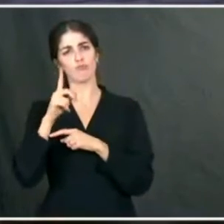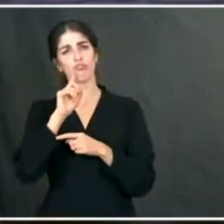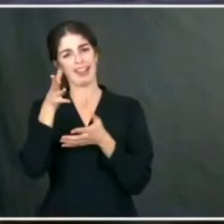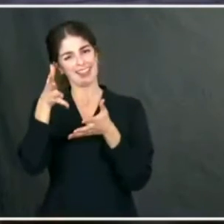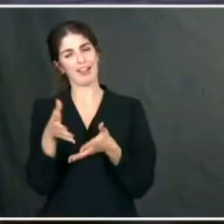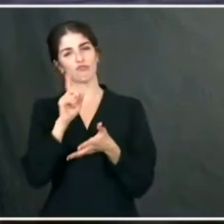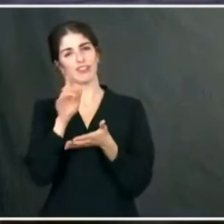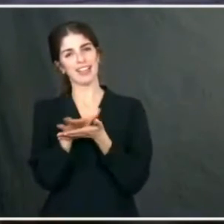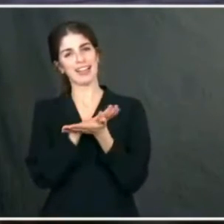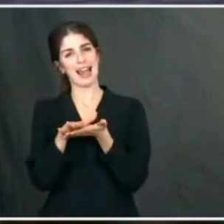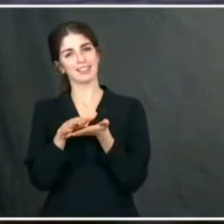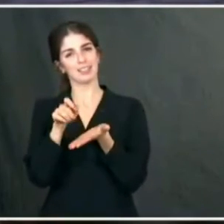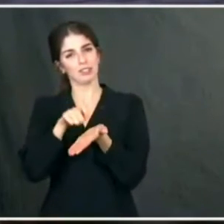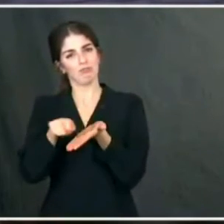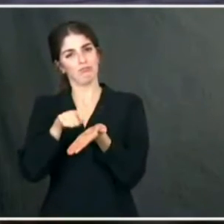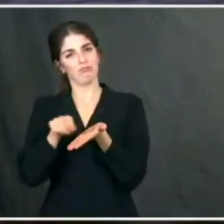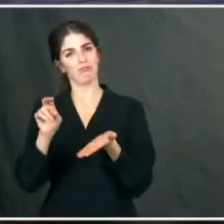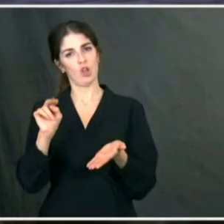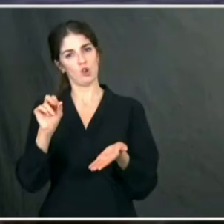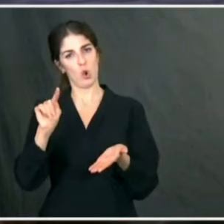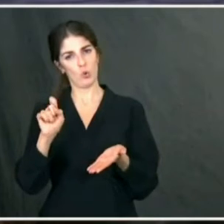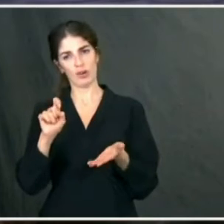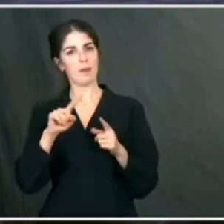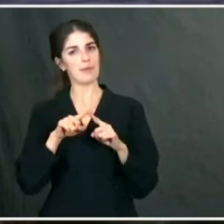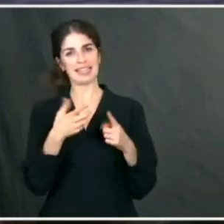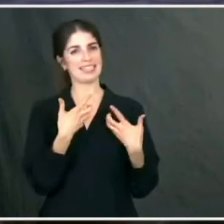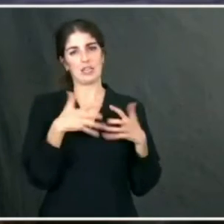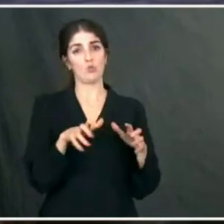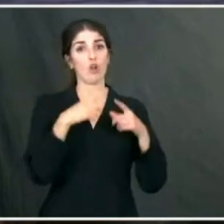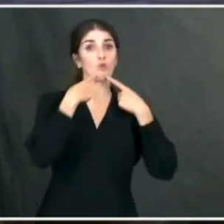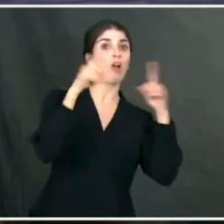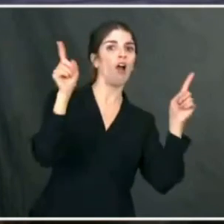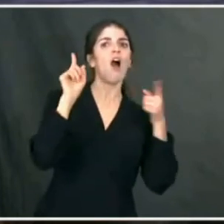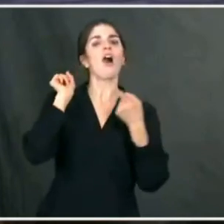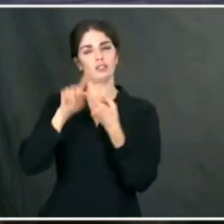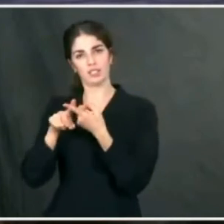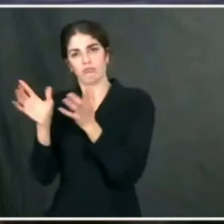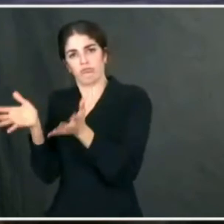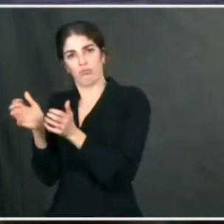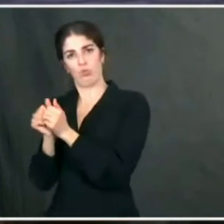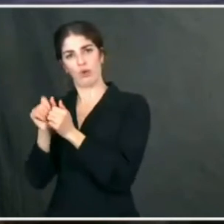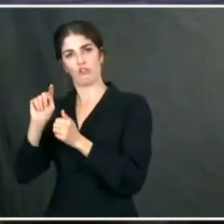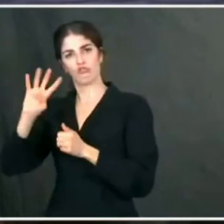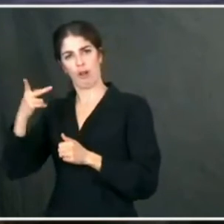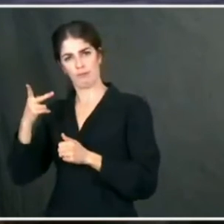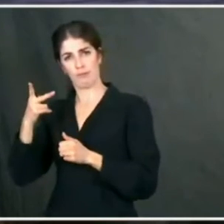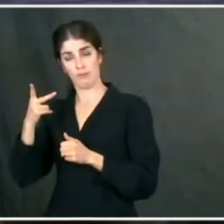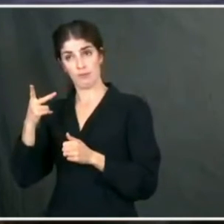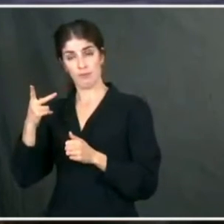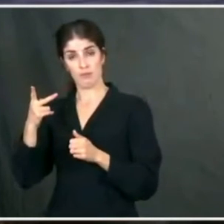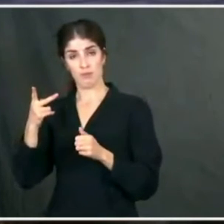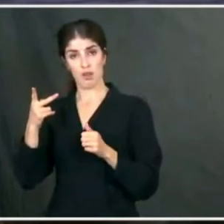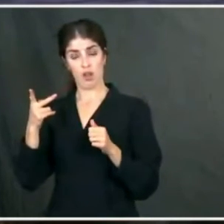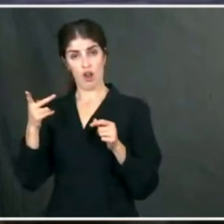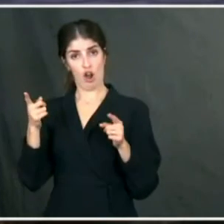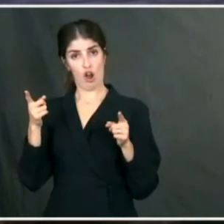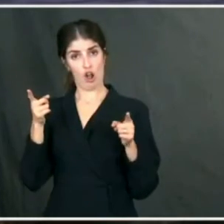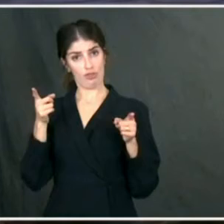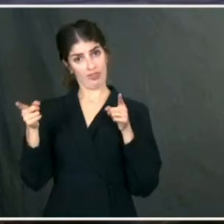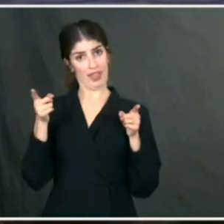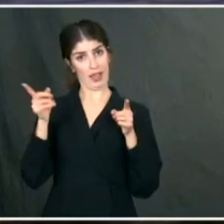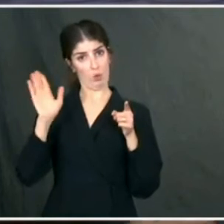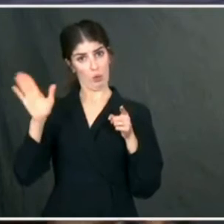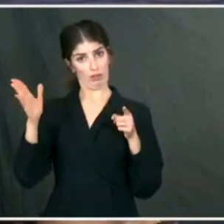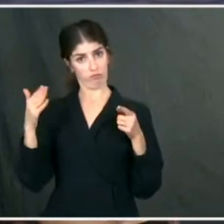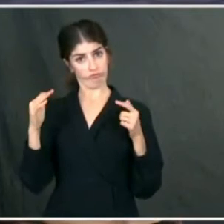and he didn't want to talk about it until he spoke to President Trump. Are President Biden and former President Trump going to